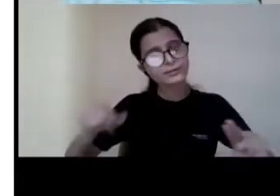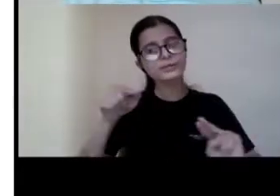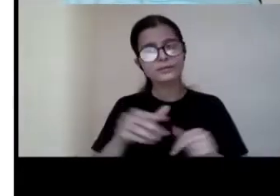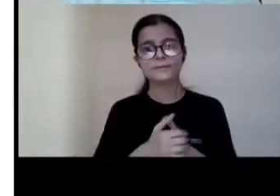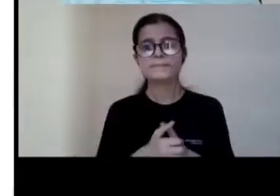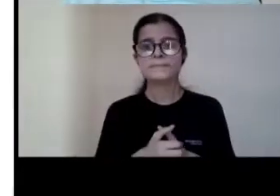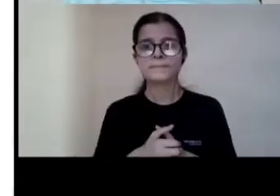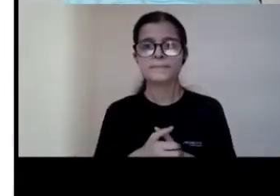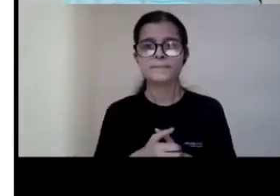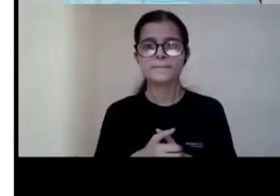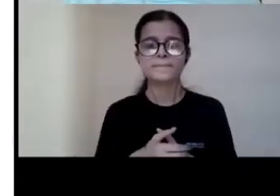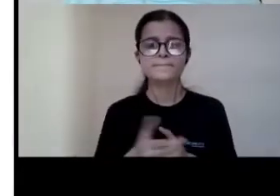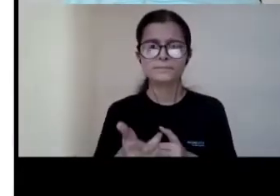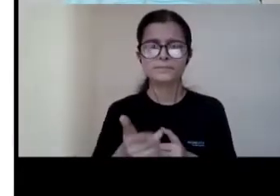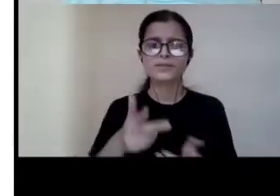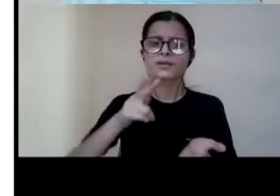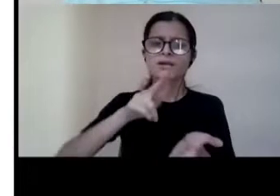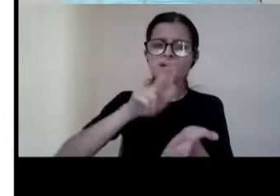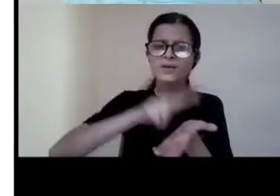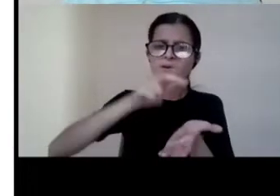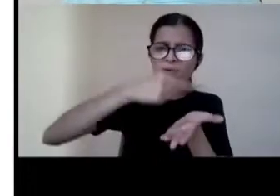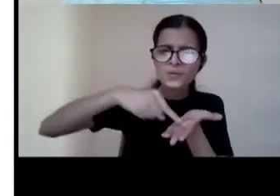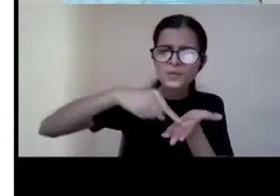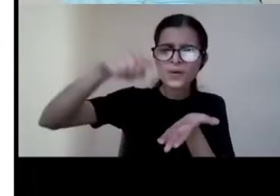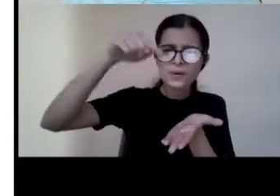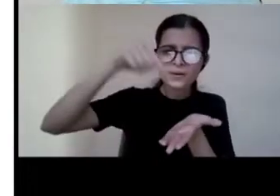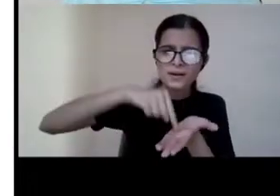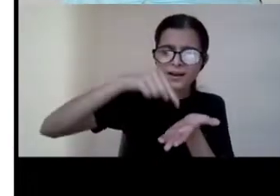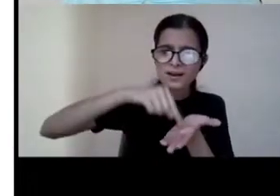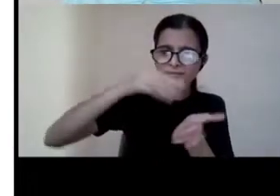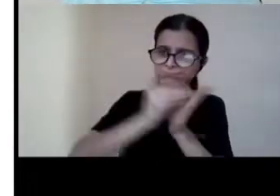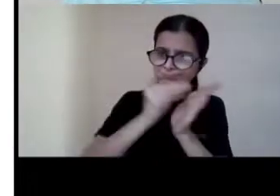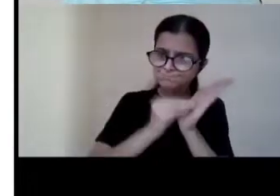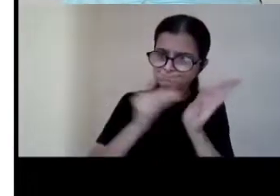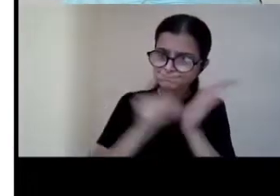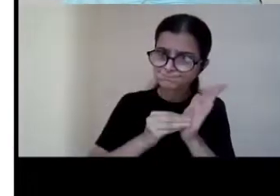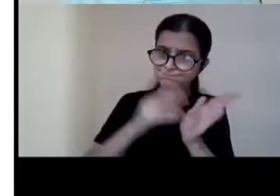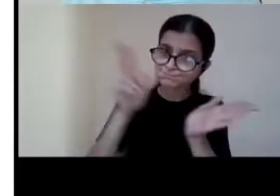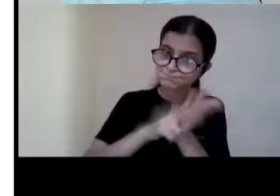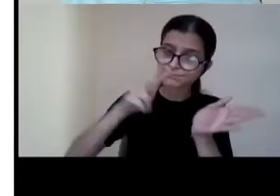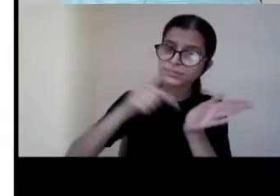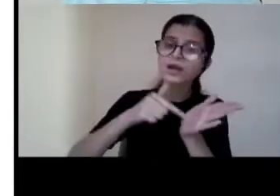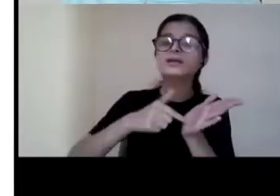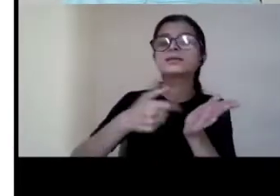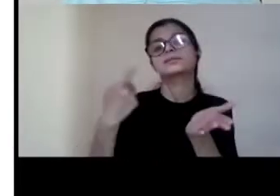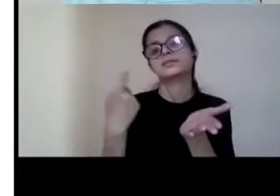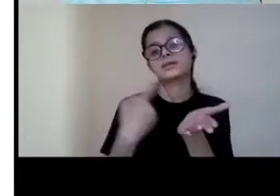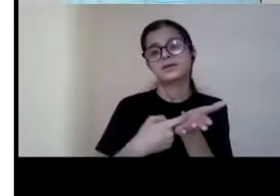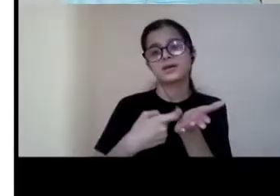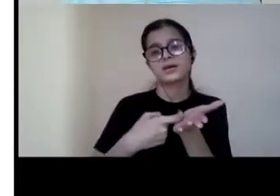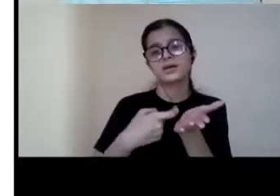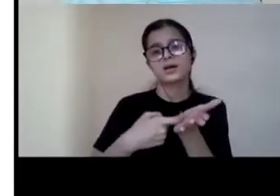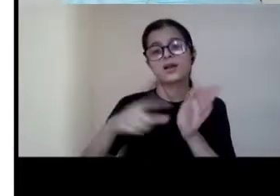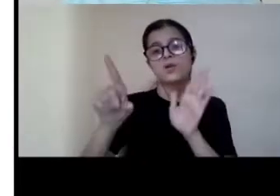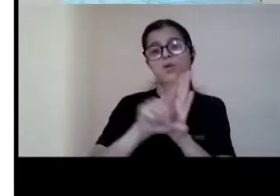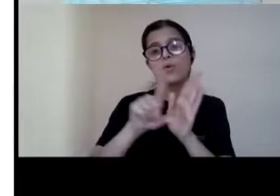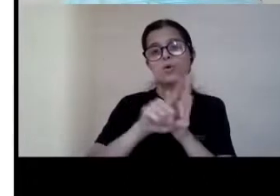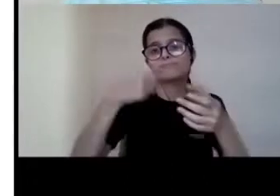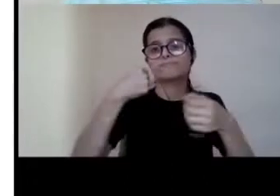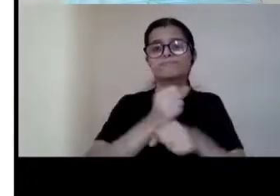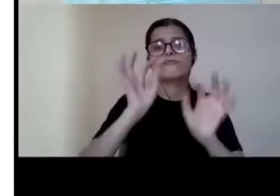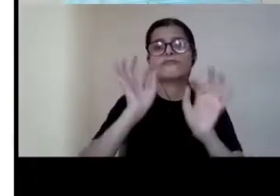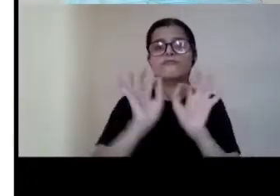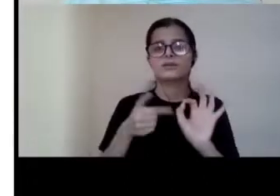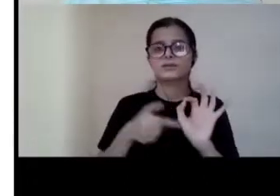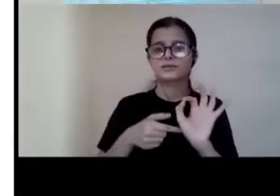is copyright is something which is a regional uh right which means that if i